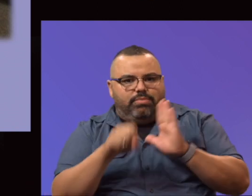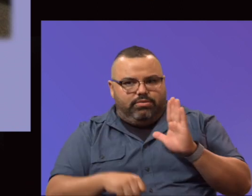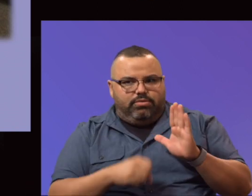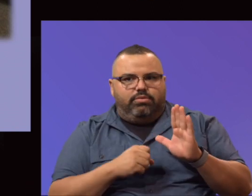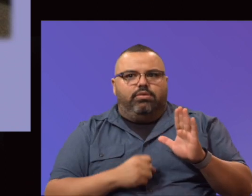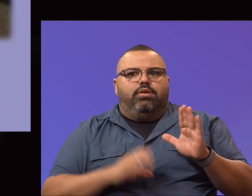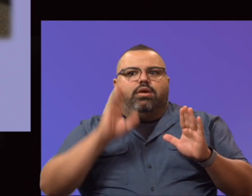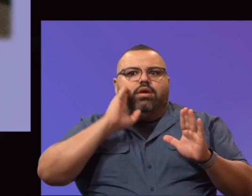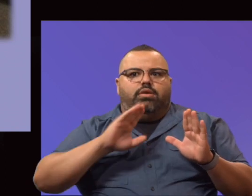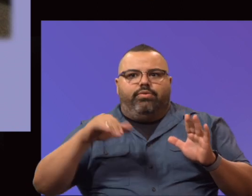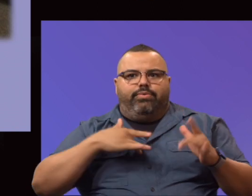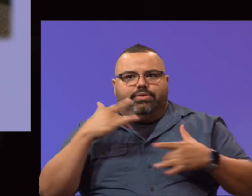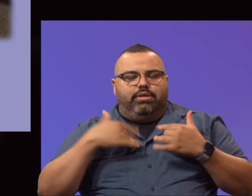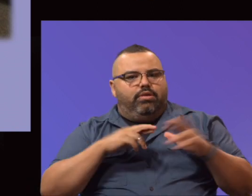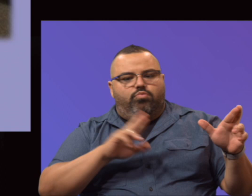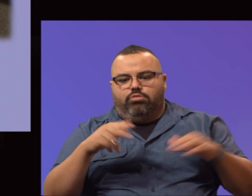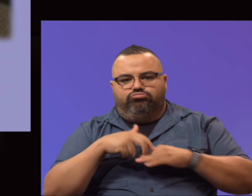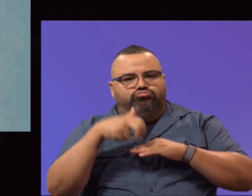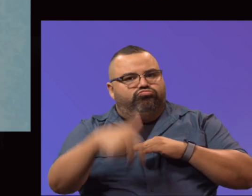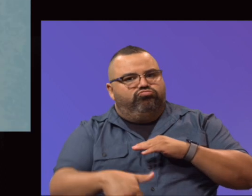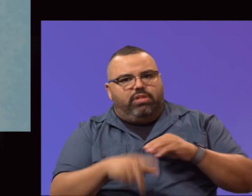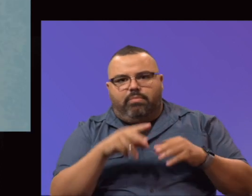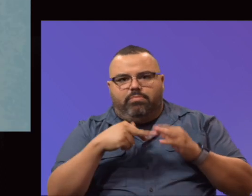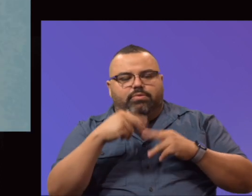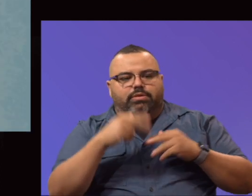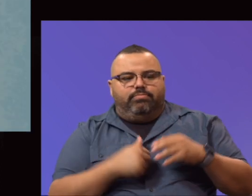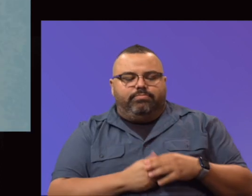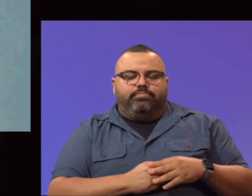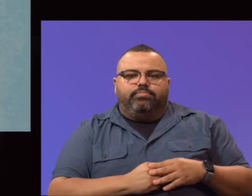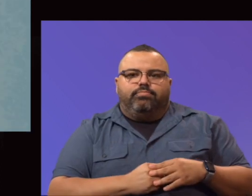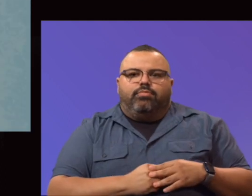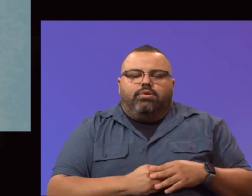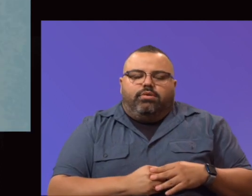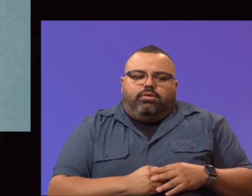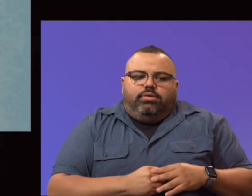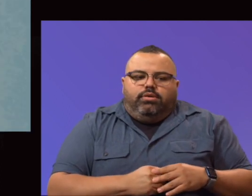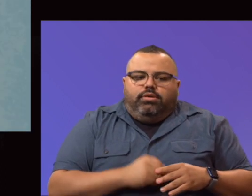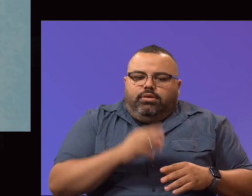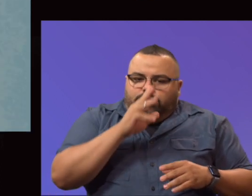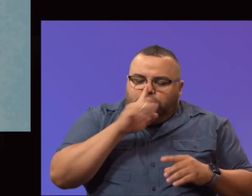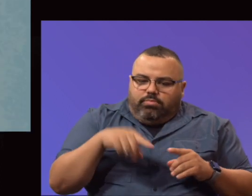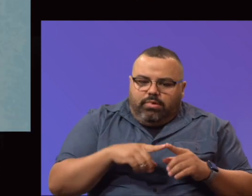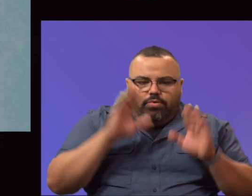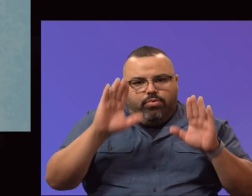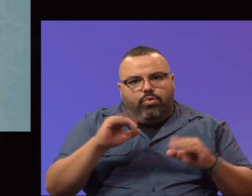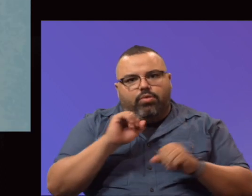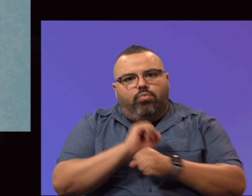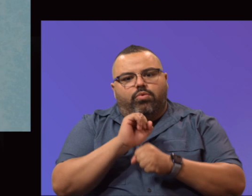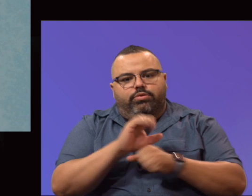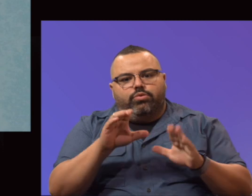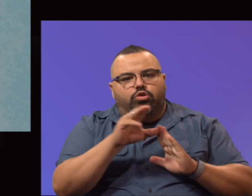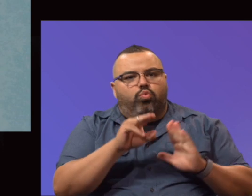I know that they're excited and ready to jump into that particular building. Let's talk a little bit about the great work that our